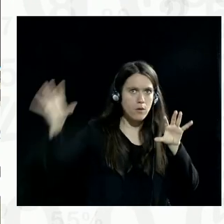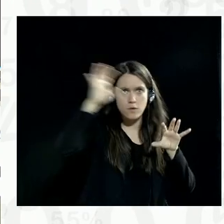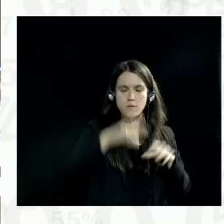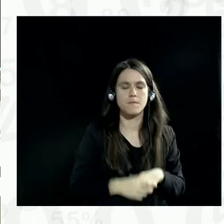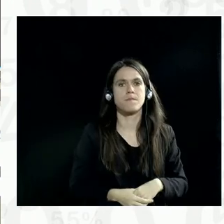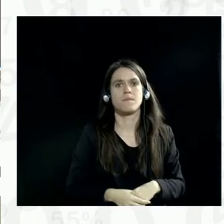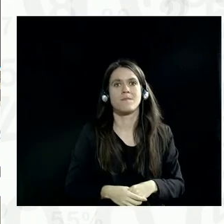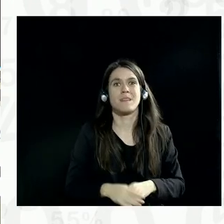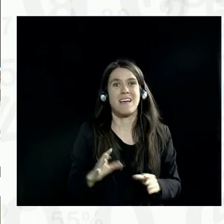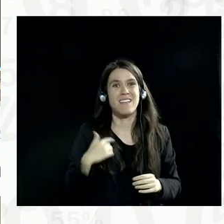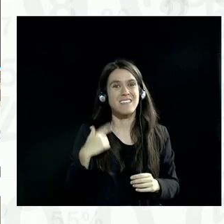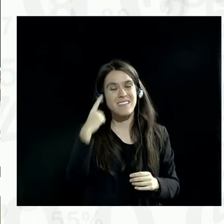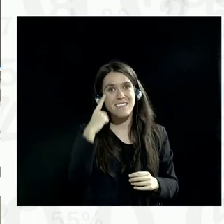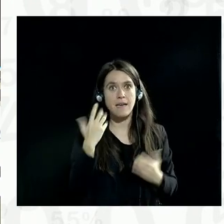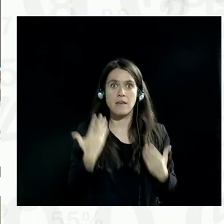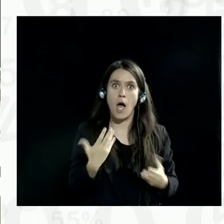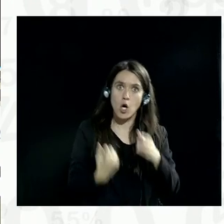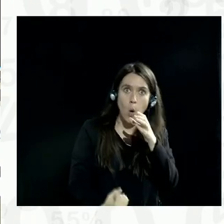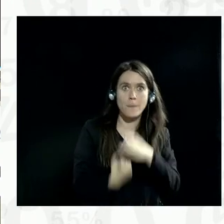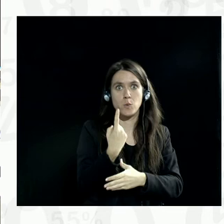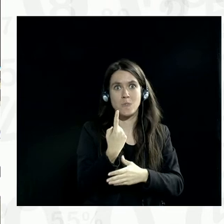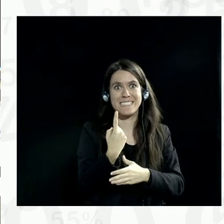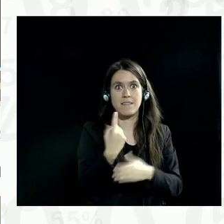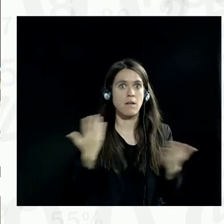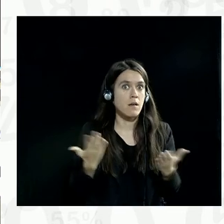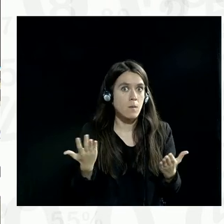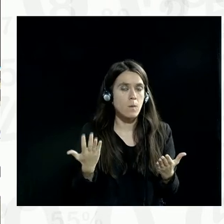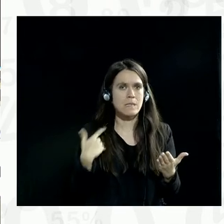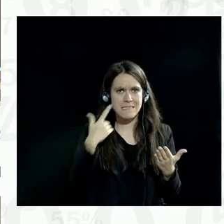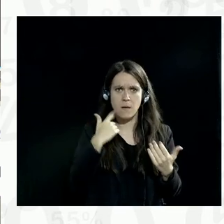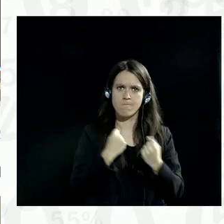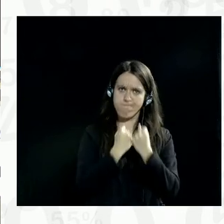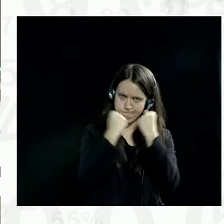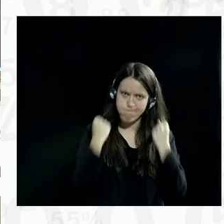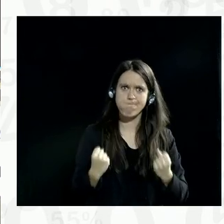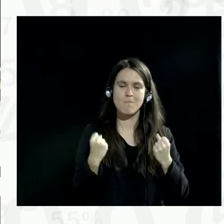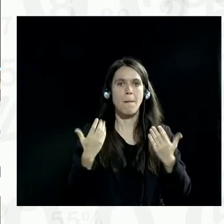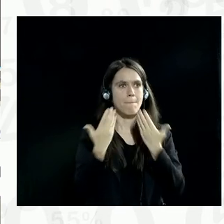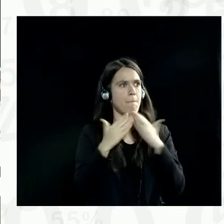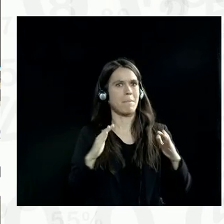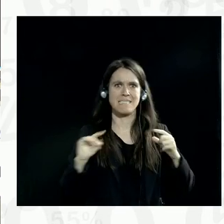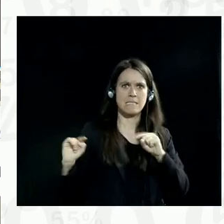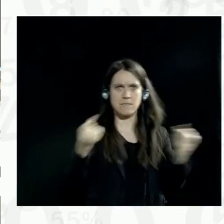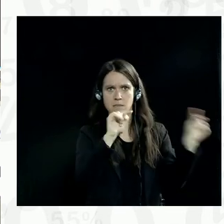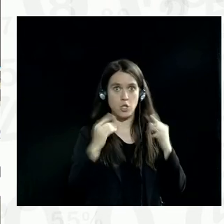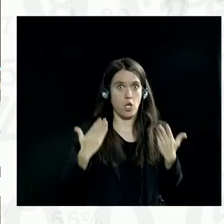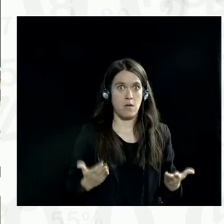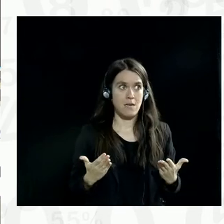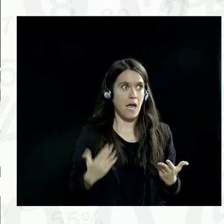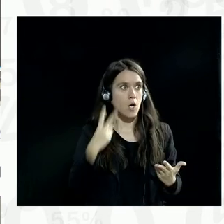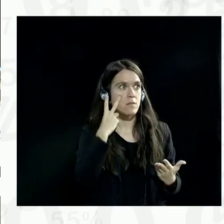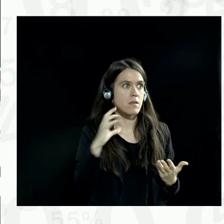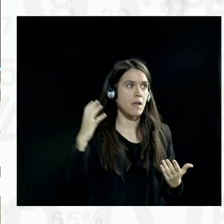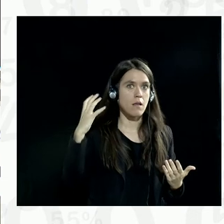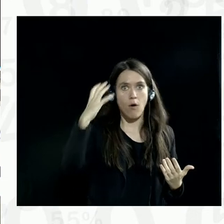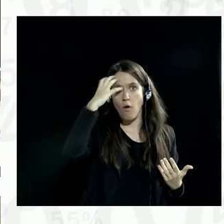think that what we have the opportunity to do now is to have a robust public discussion about this when nations and jurisdictions are